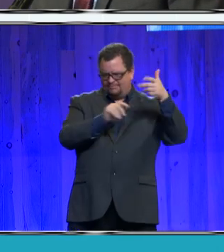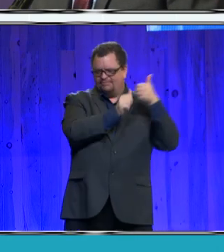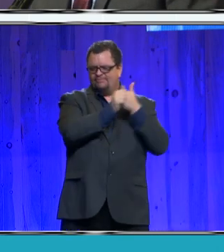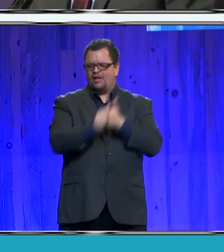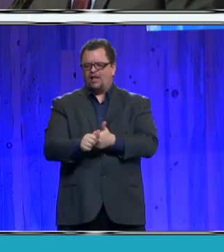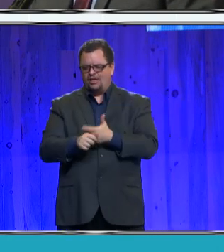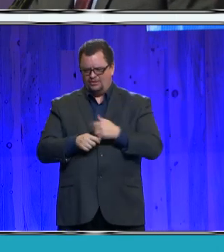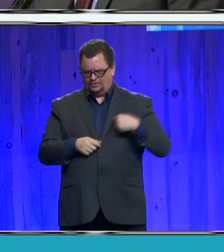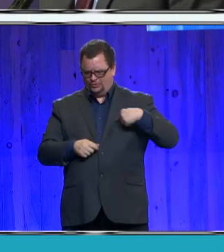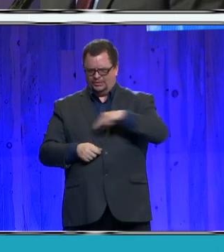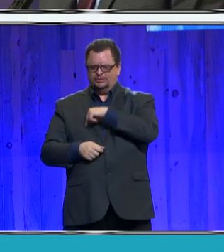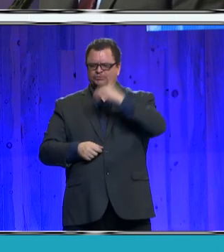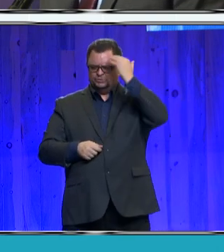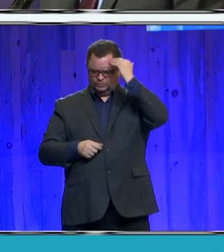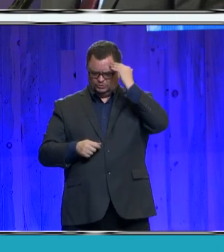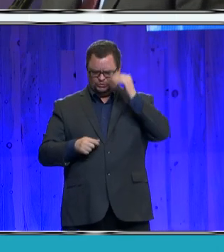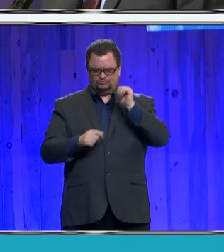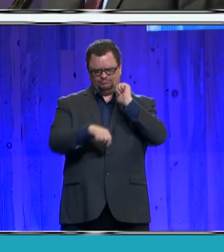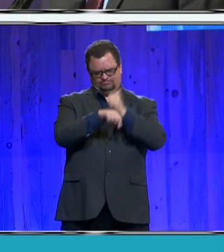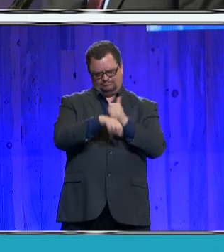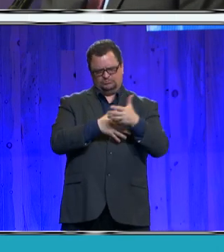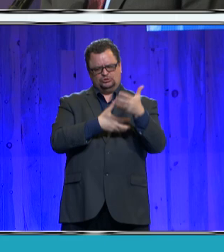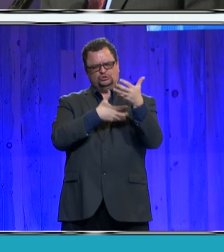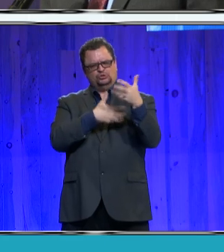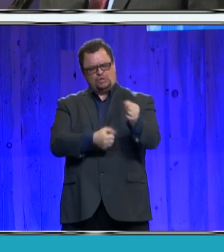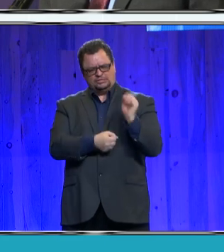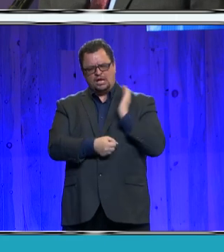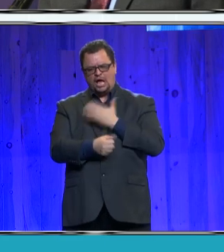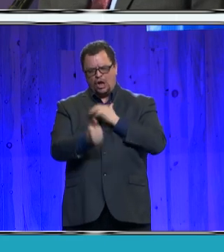elections here are secure and accurate.